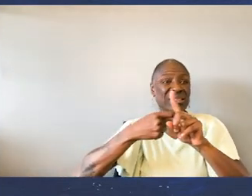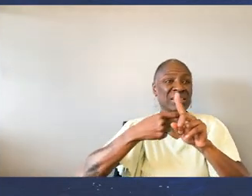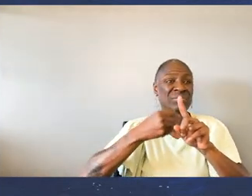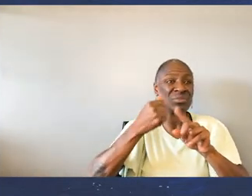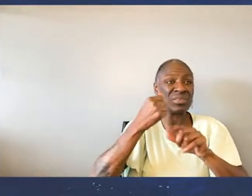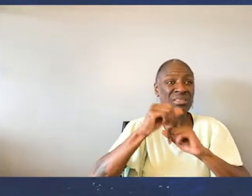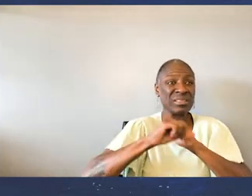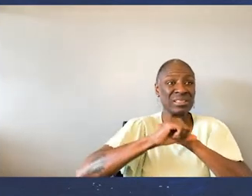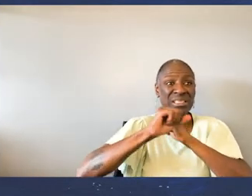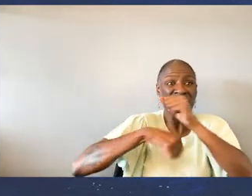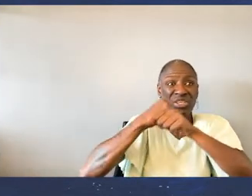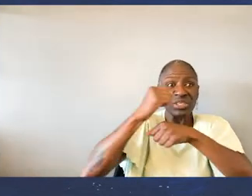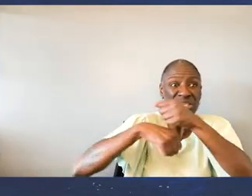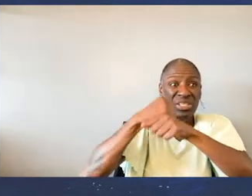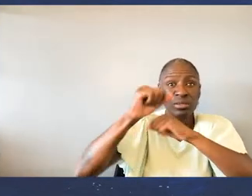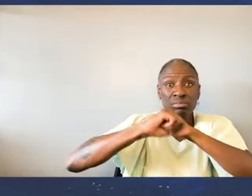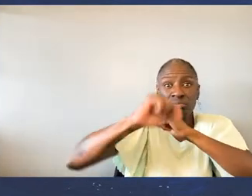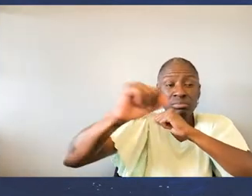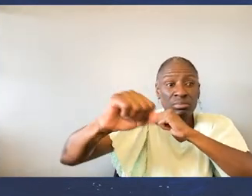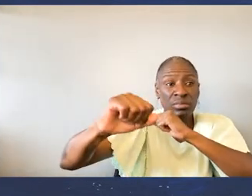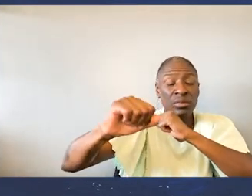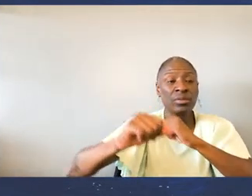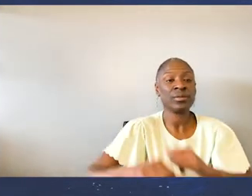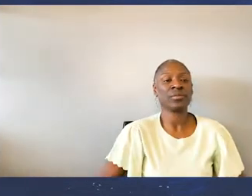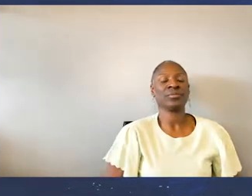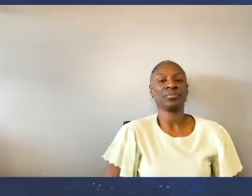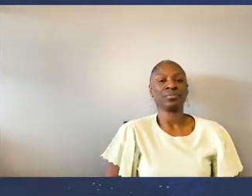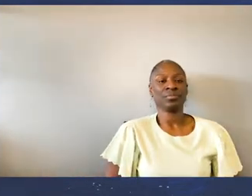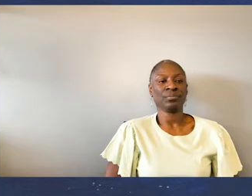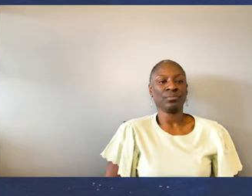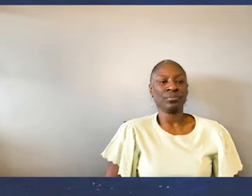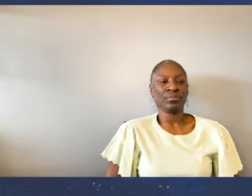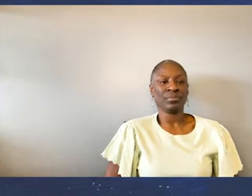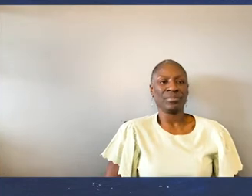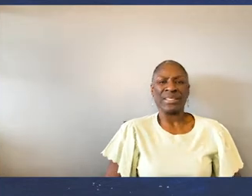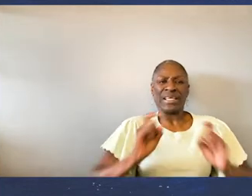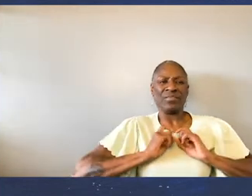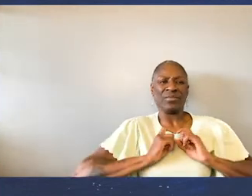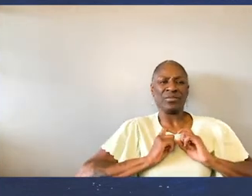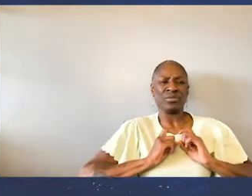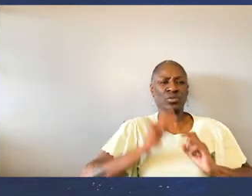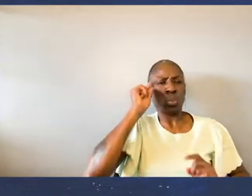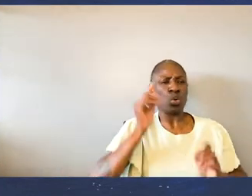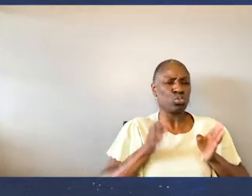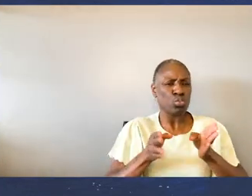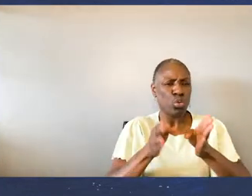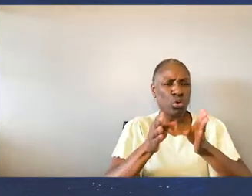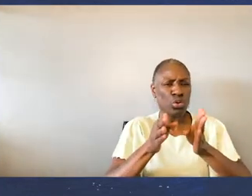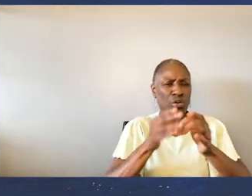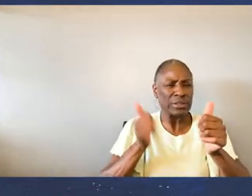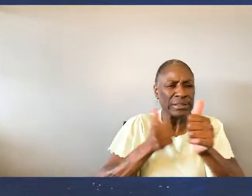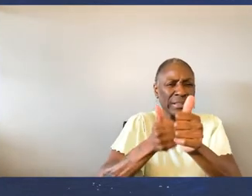come. Leaving little golden rivers for me to follow after the rest of the world has gone back outdoors.